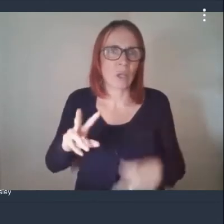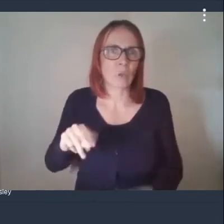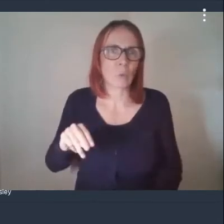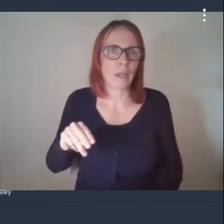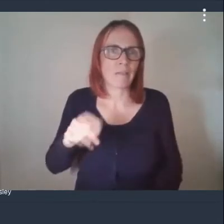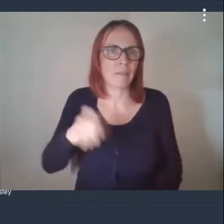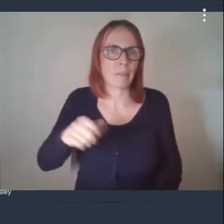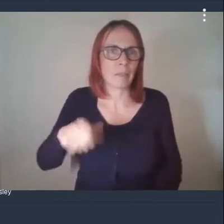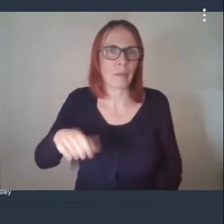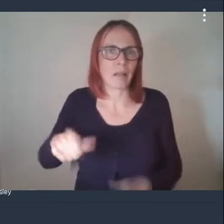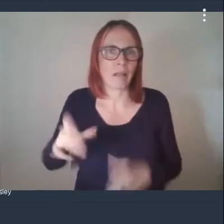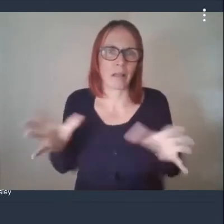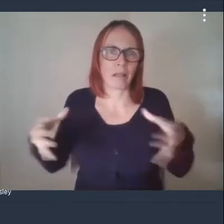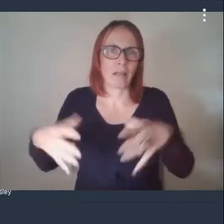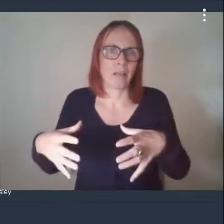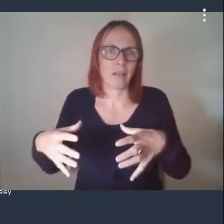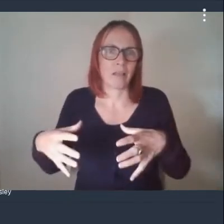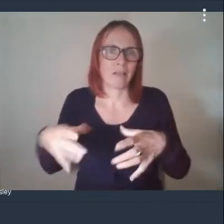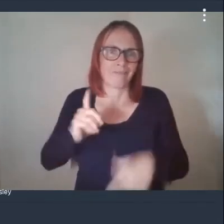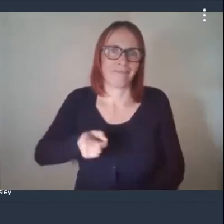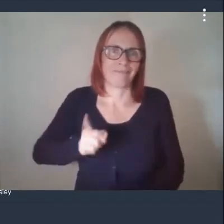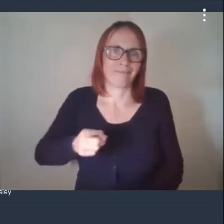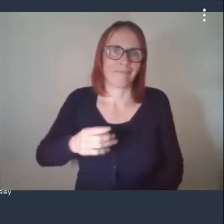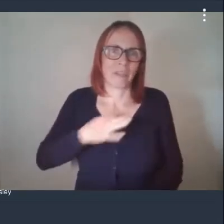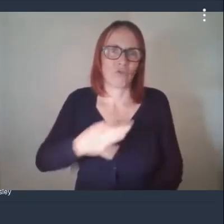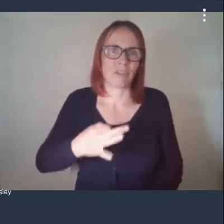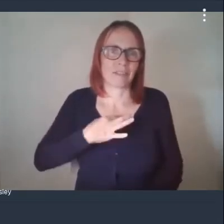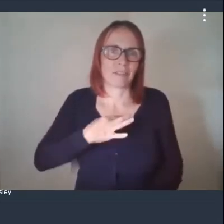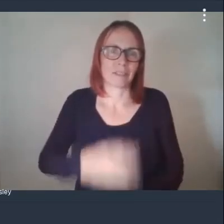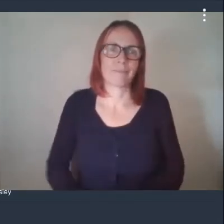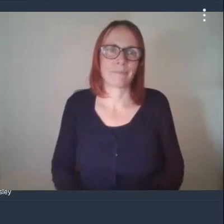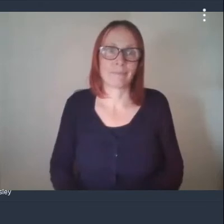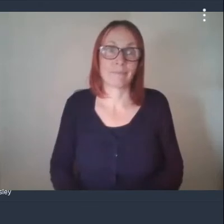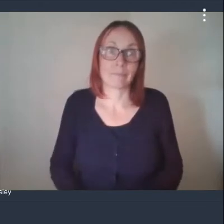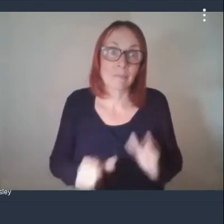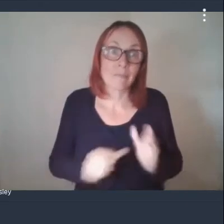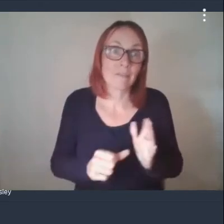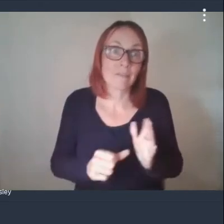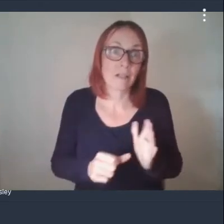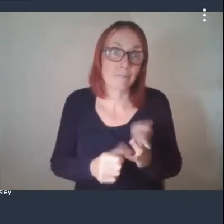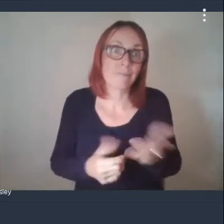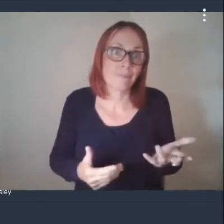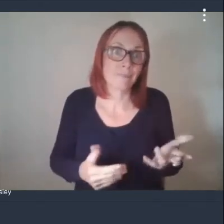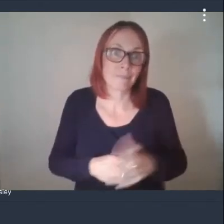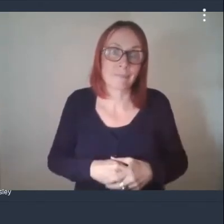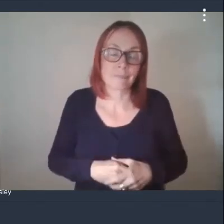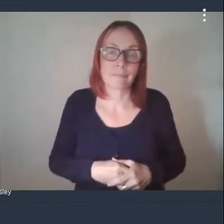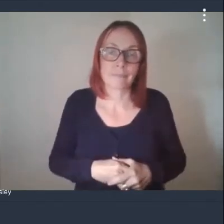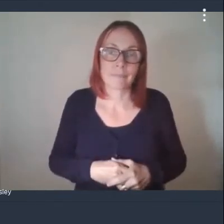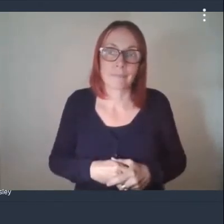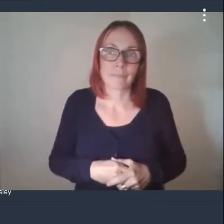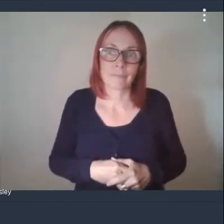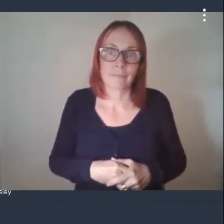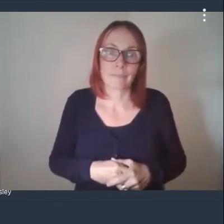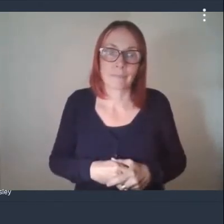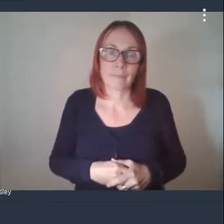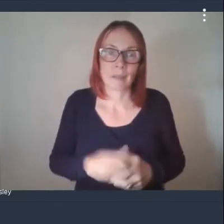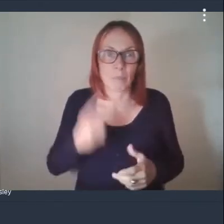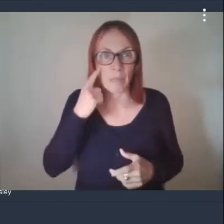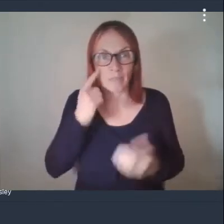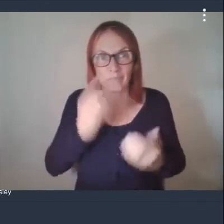it's still a risk um so it is is hard and i think things that will be tested over time